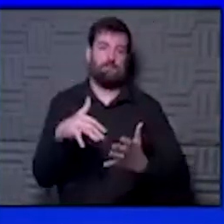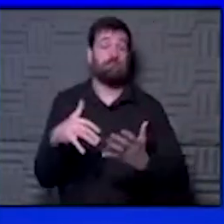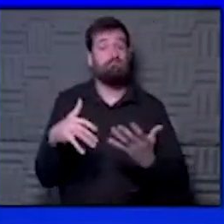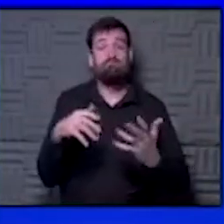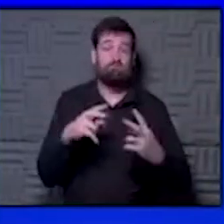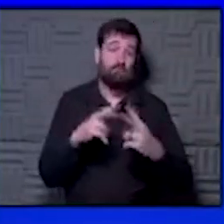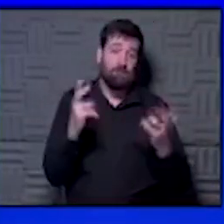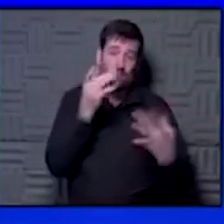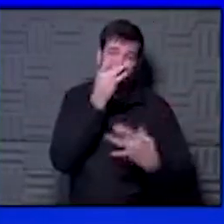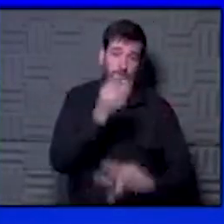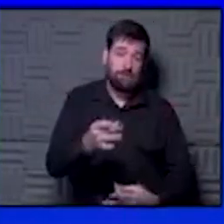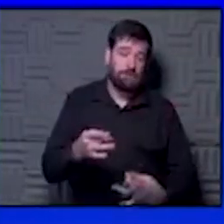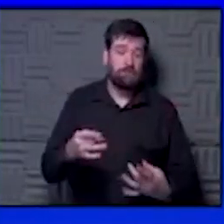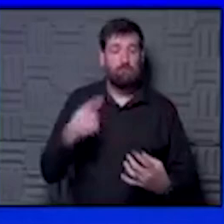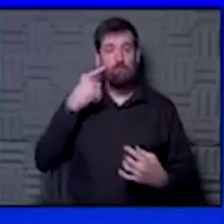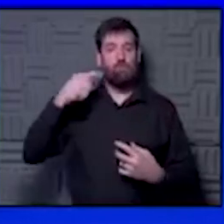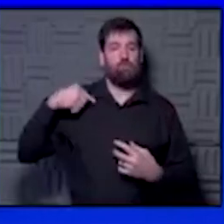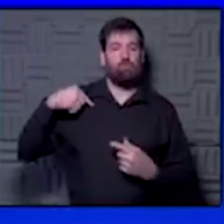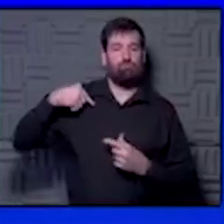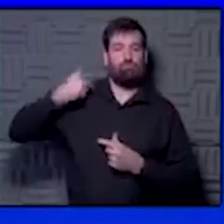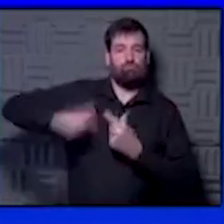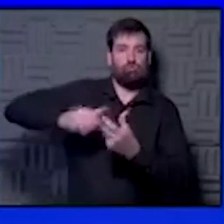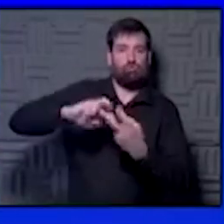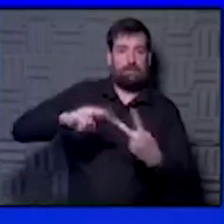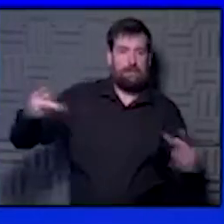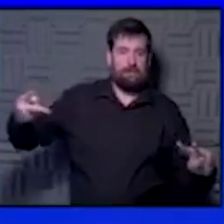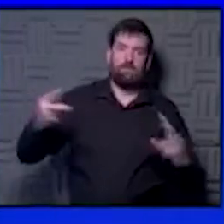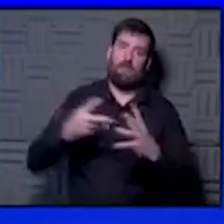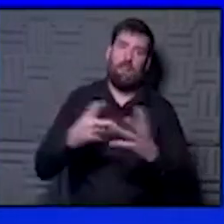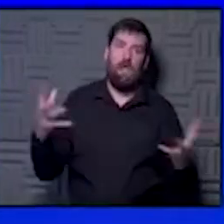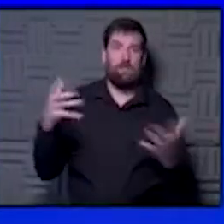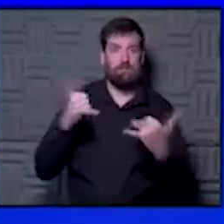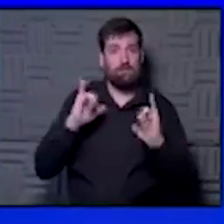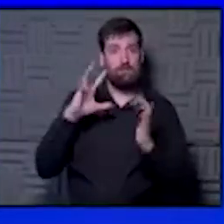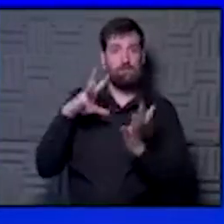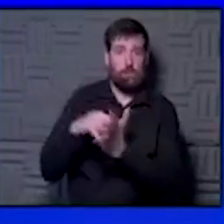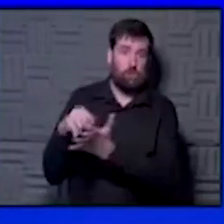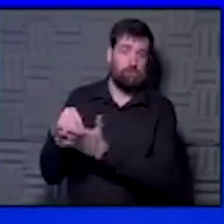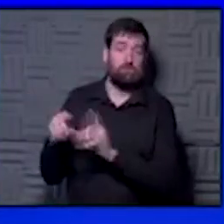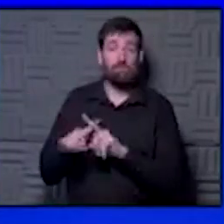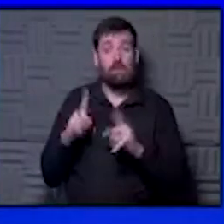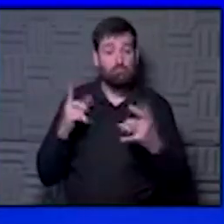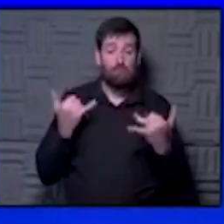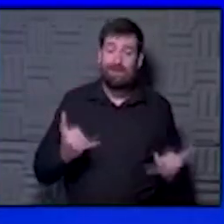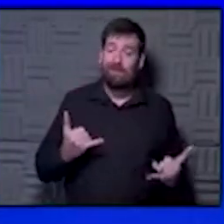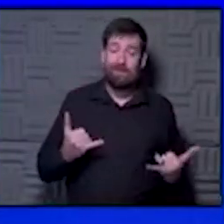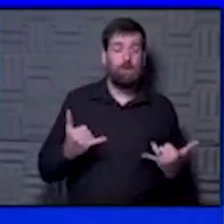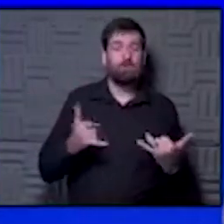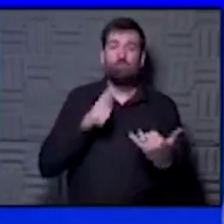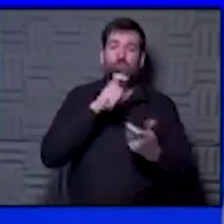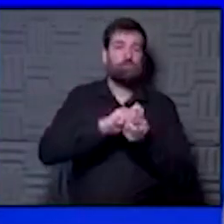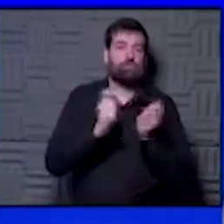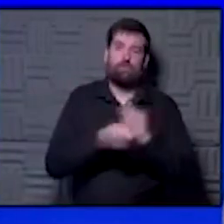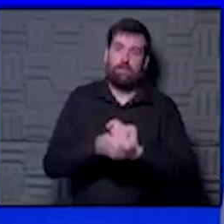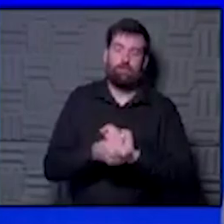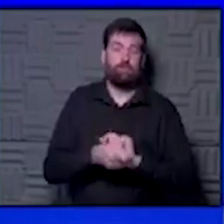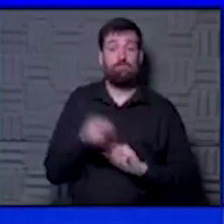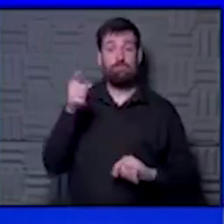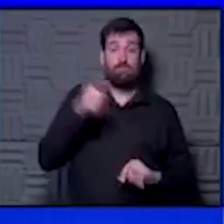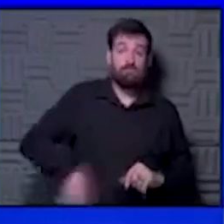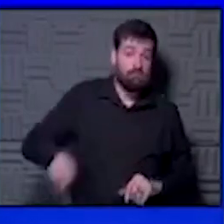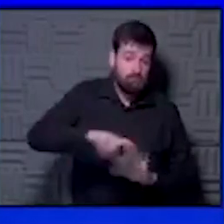very interesting. I think in terms of genetics, there is still a lot to learn. It's not going to change anything we do clinically. It shouldn't change anything